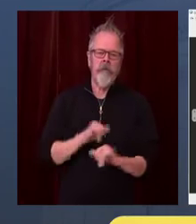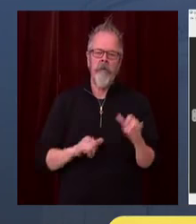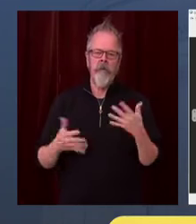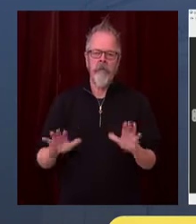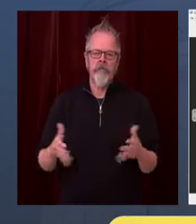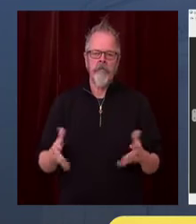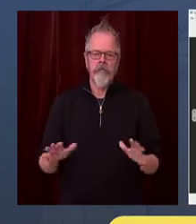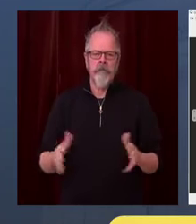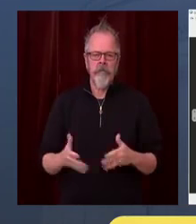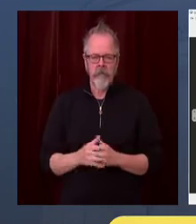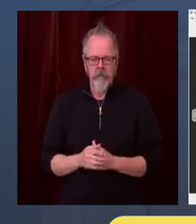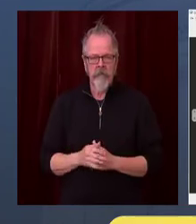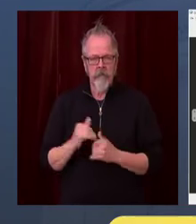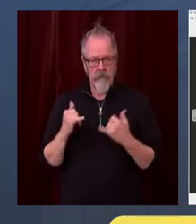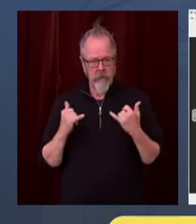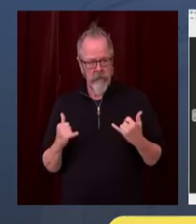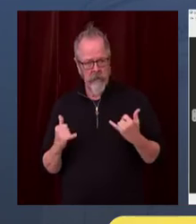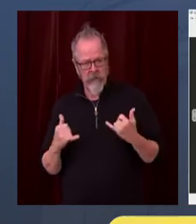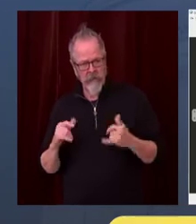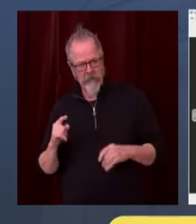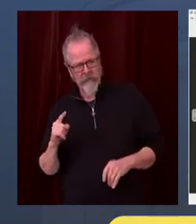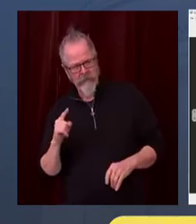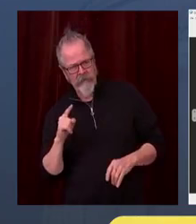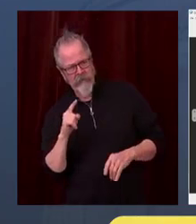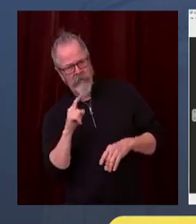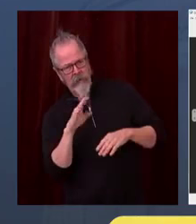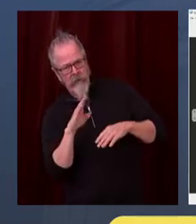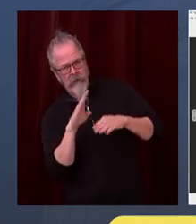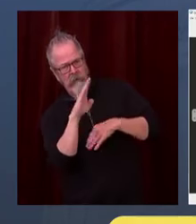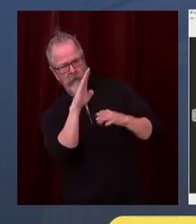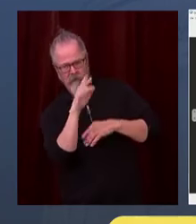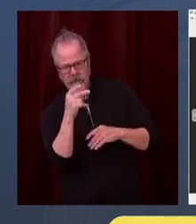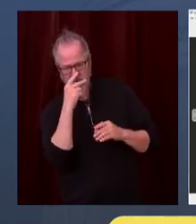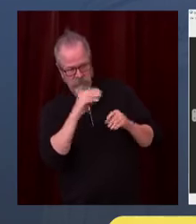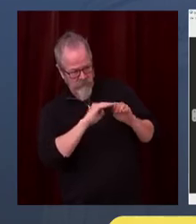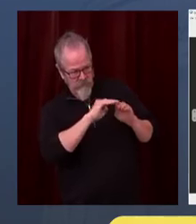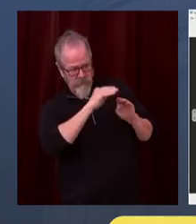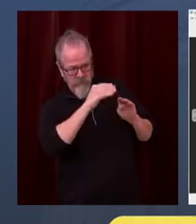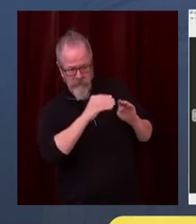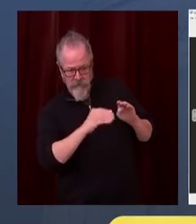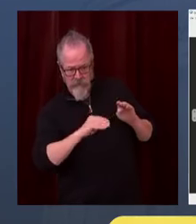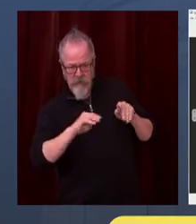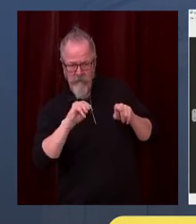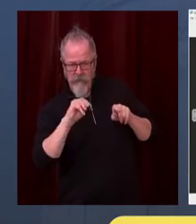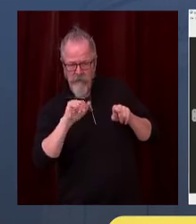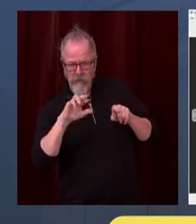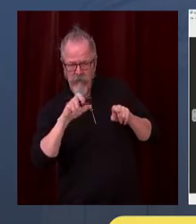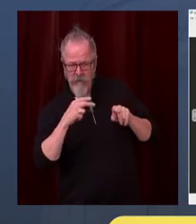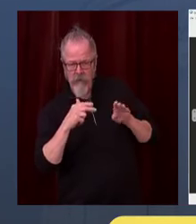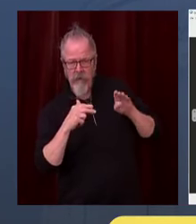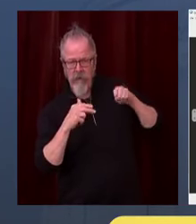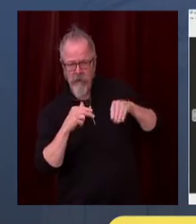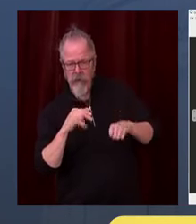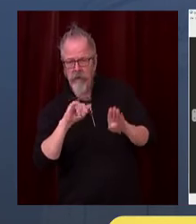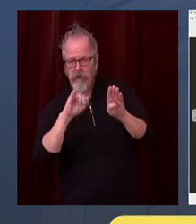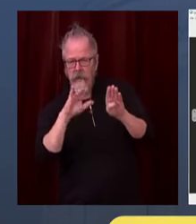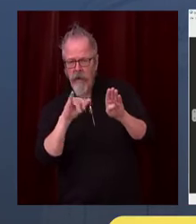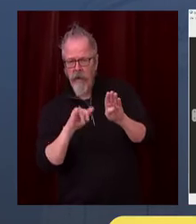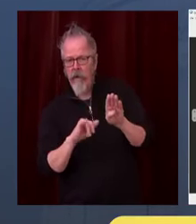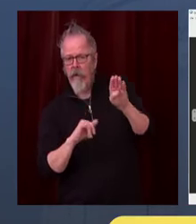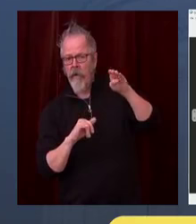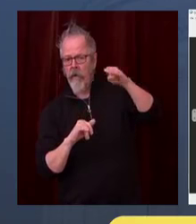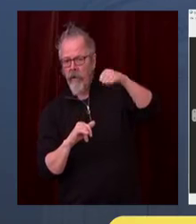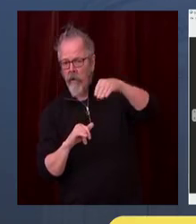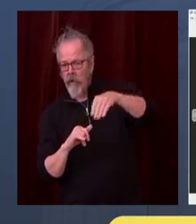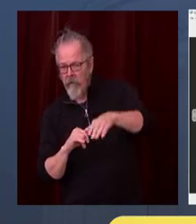As the indicating chart indicates. And the unfortunate thing about this chart is that this